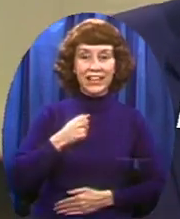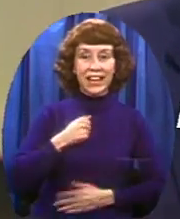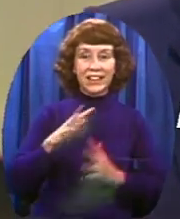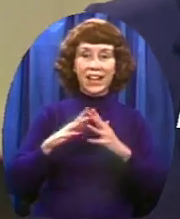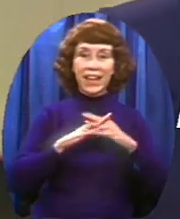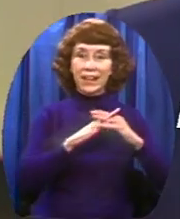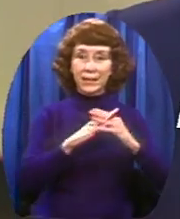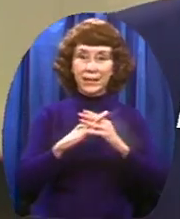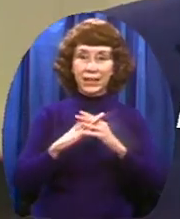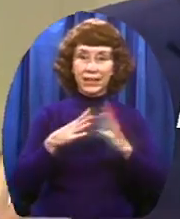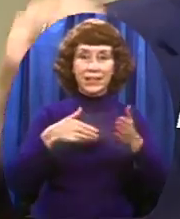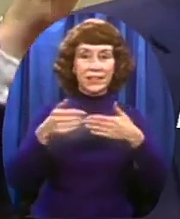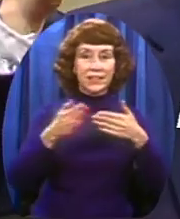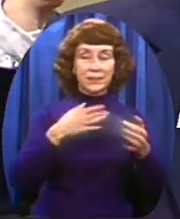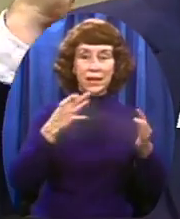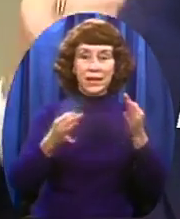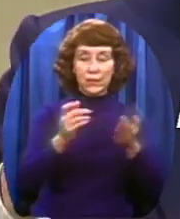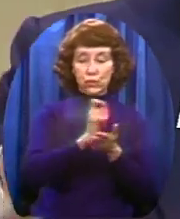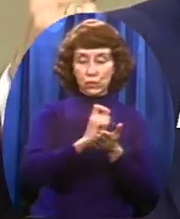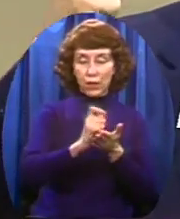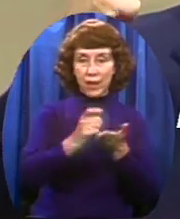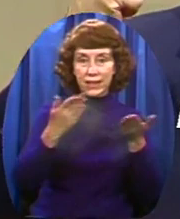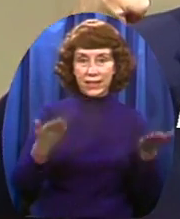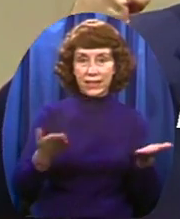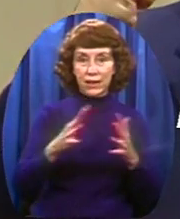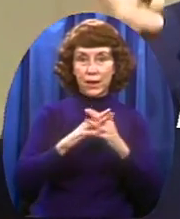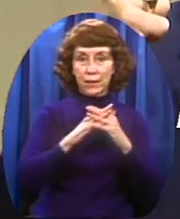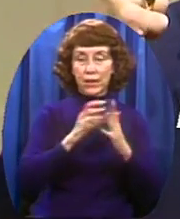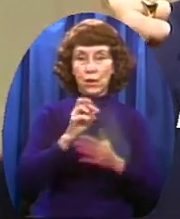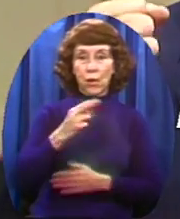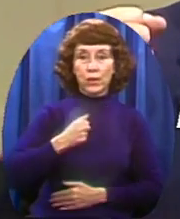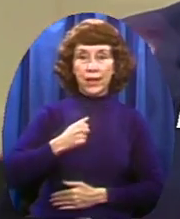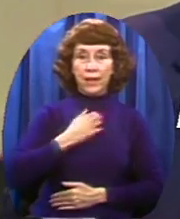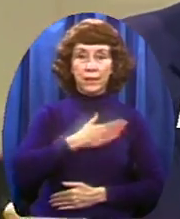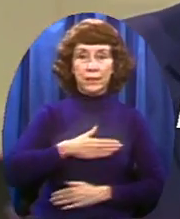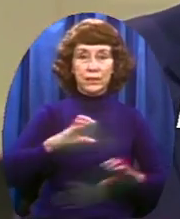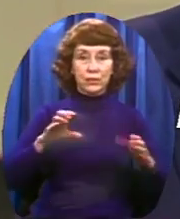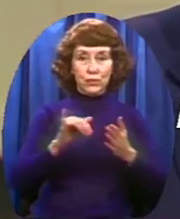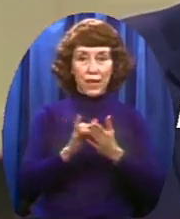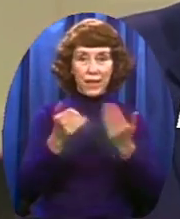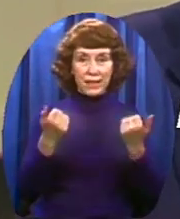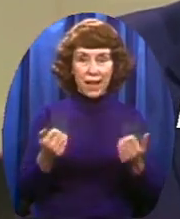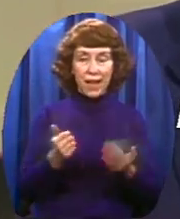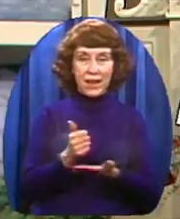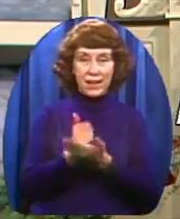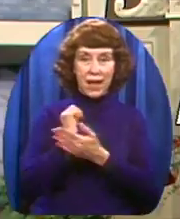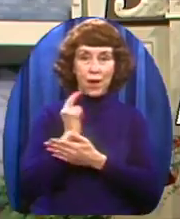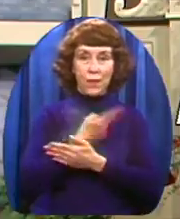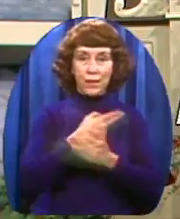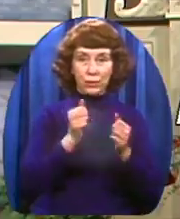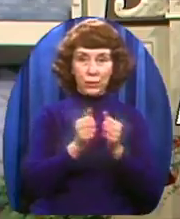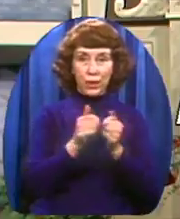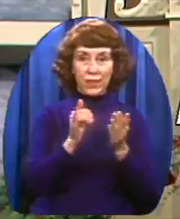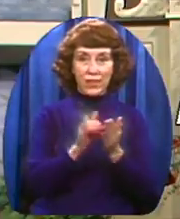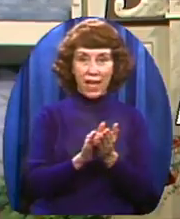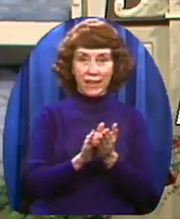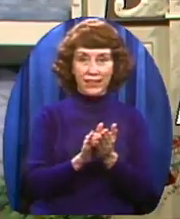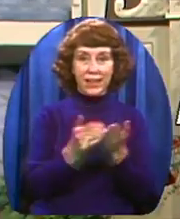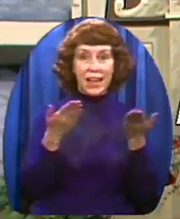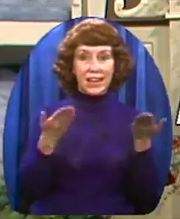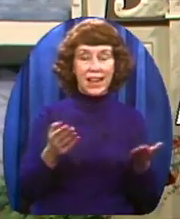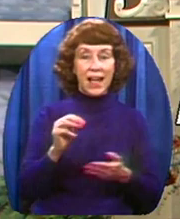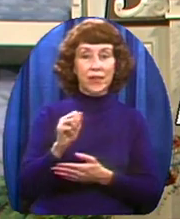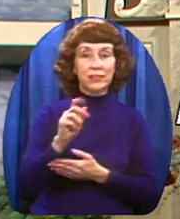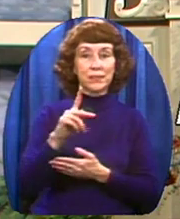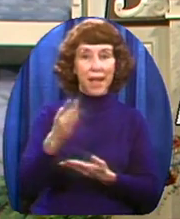But whether you're writing in the USA or Canada Do it now And help us go over the top Just now And right before our